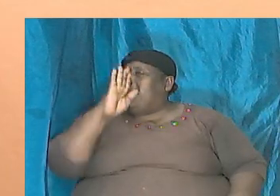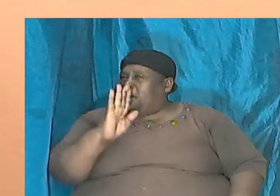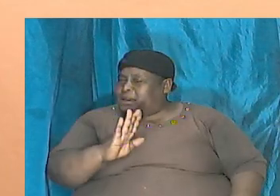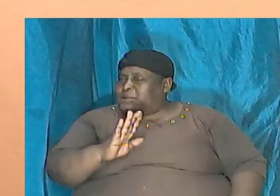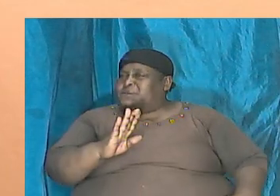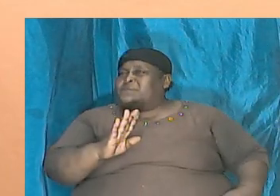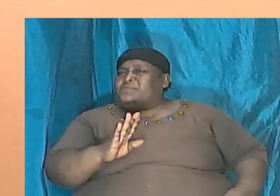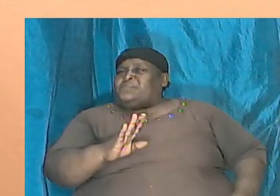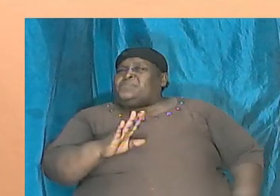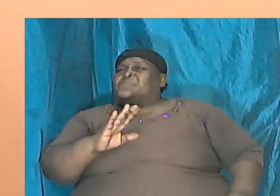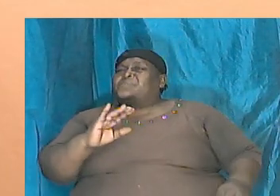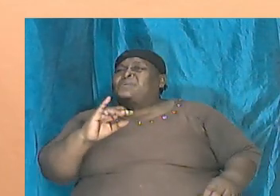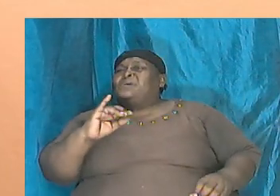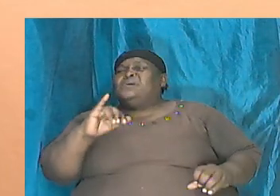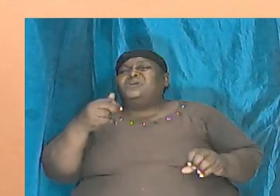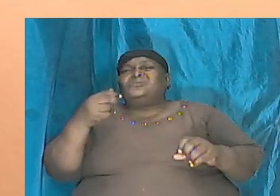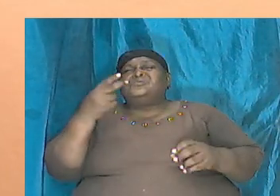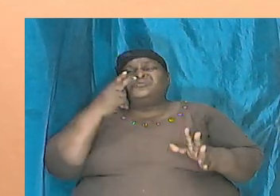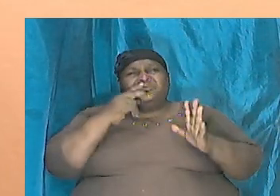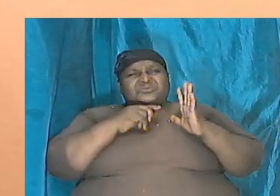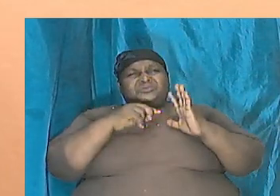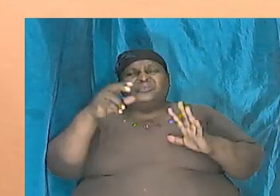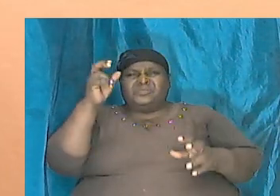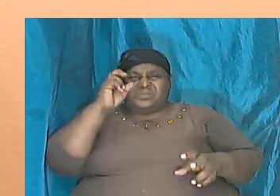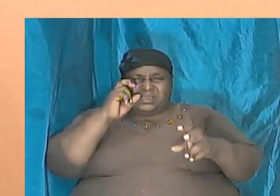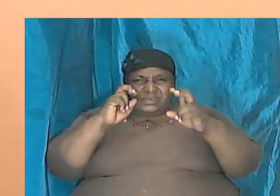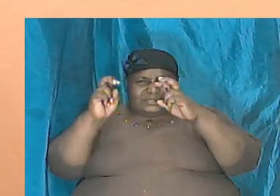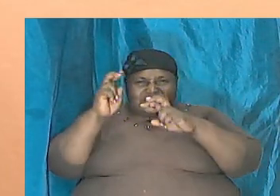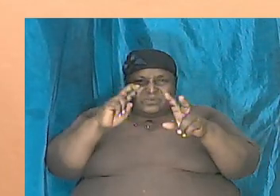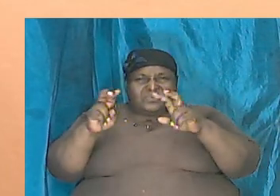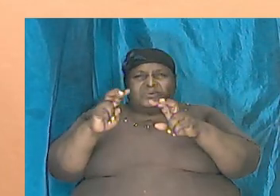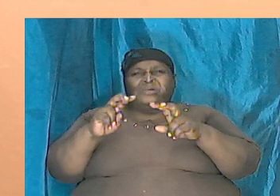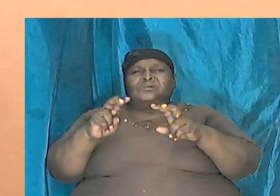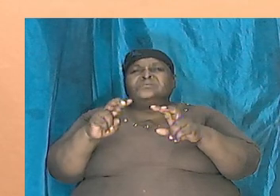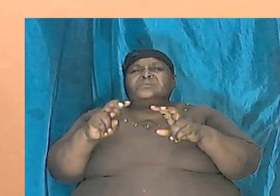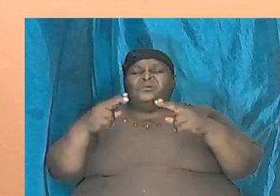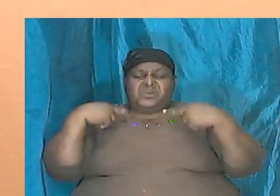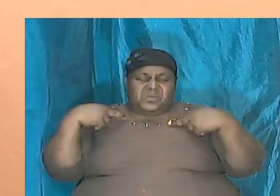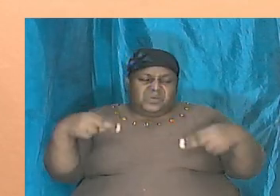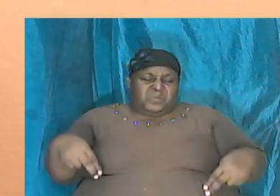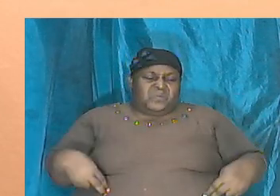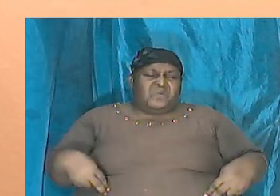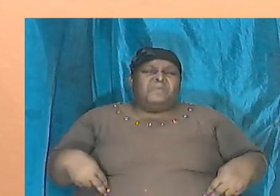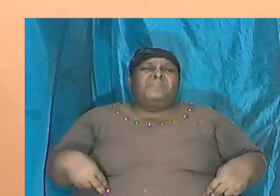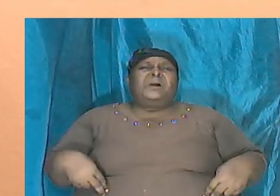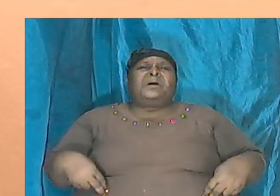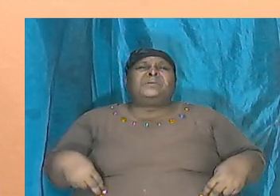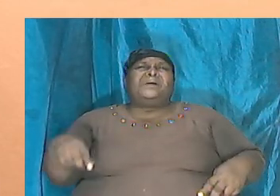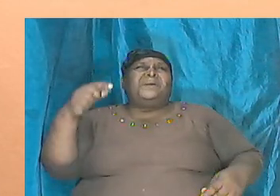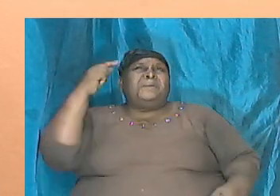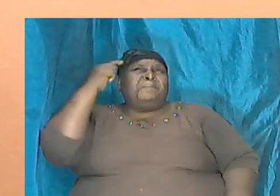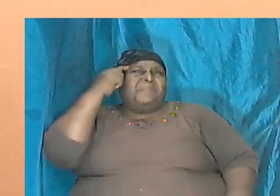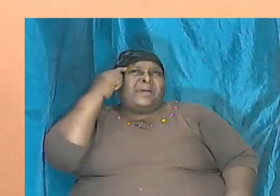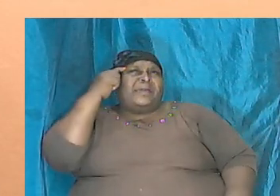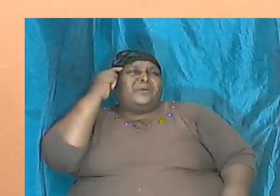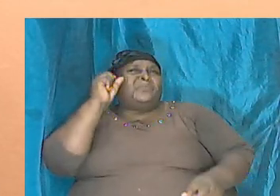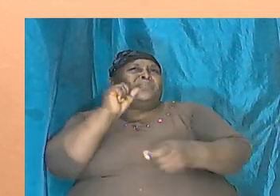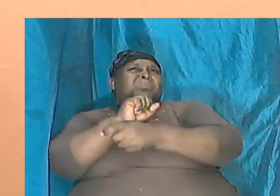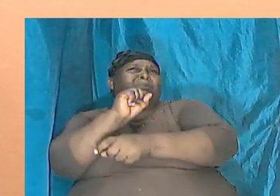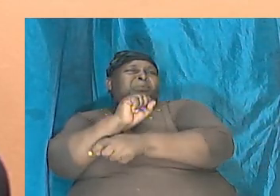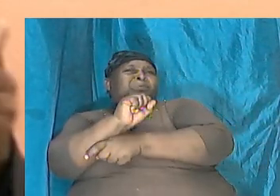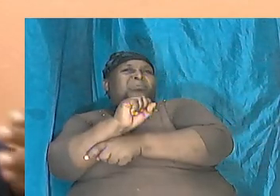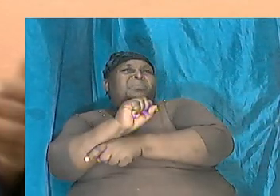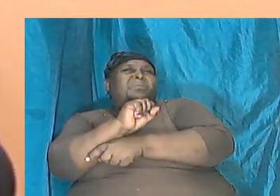humankind. Look at the intricacies of our mind function. Look at the intricacies